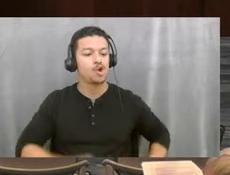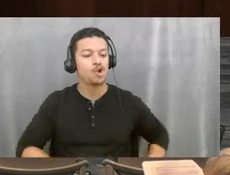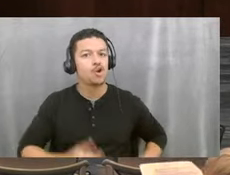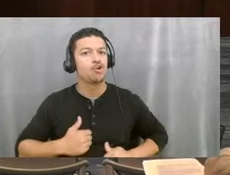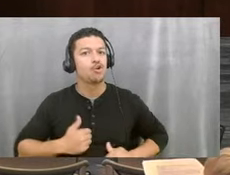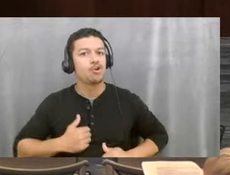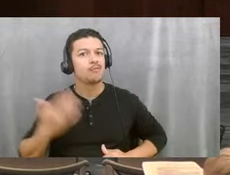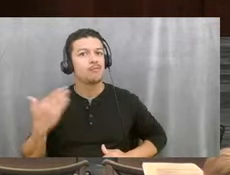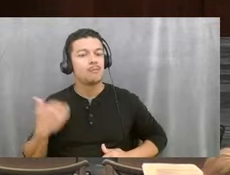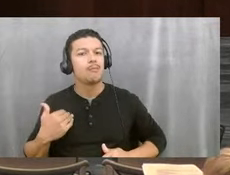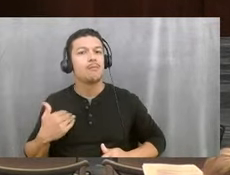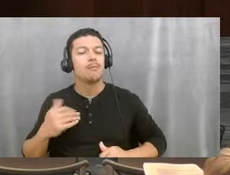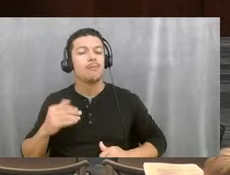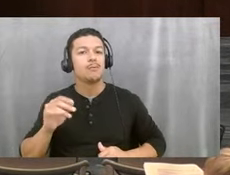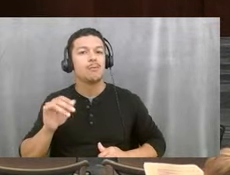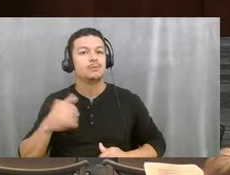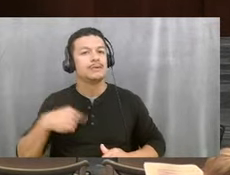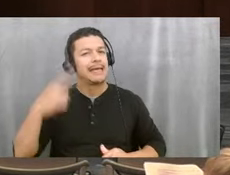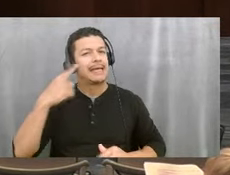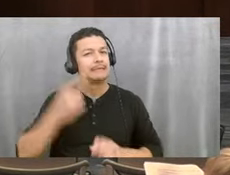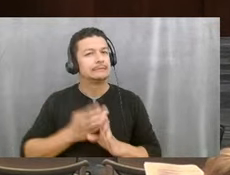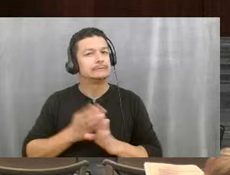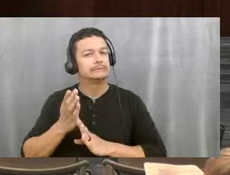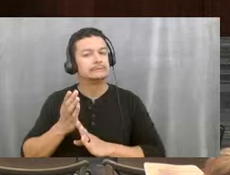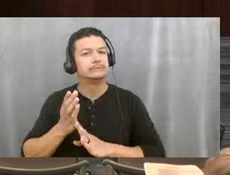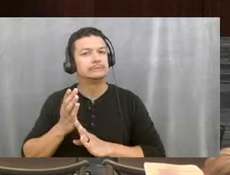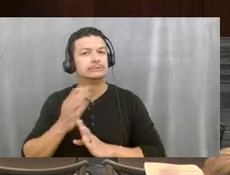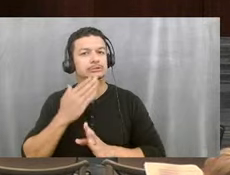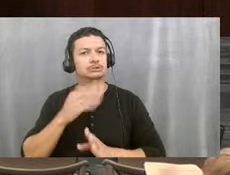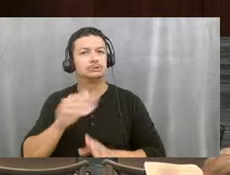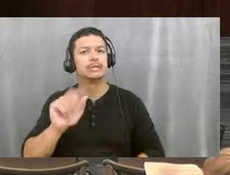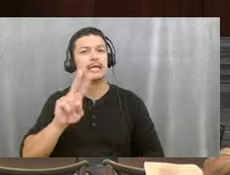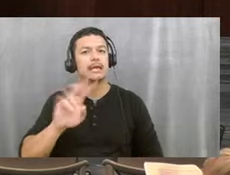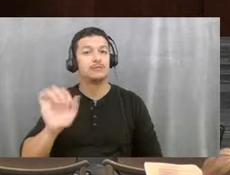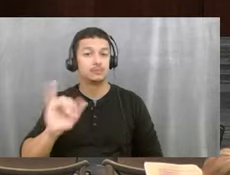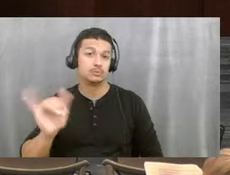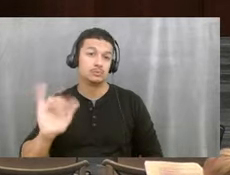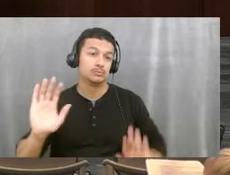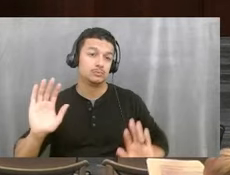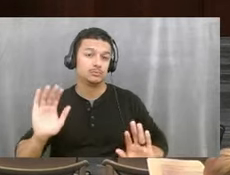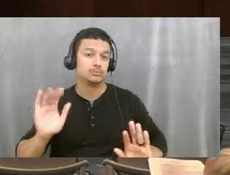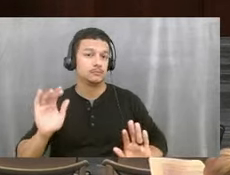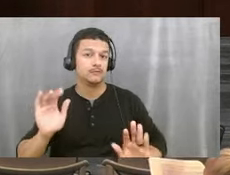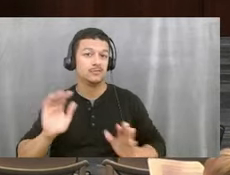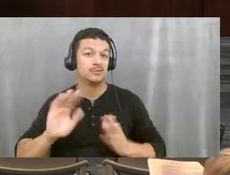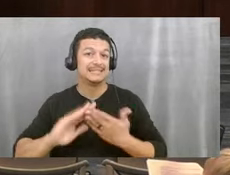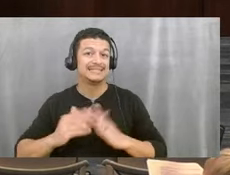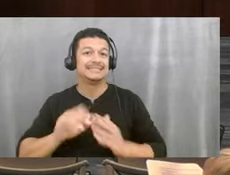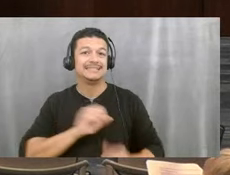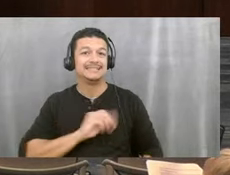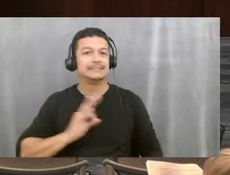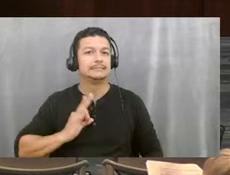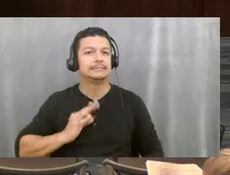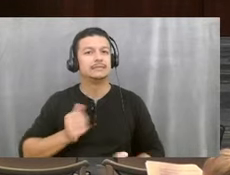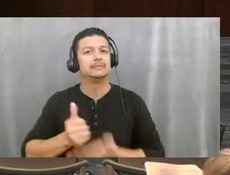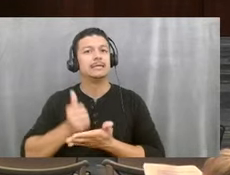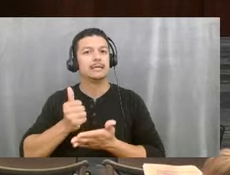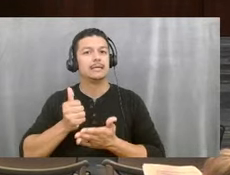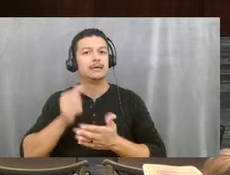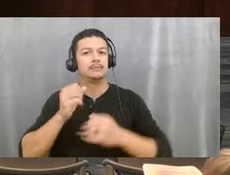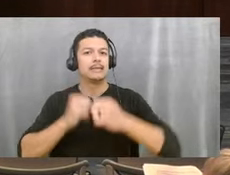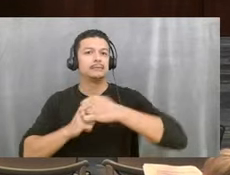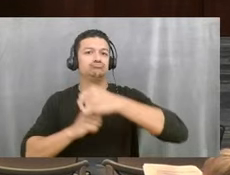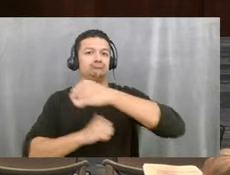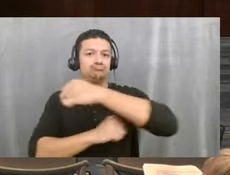in. So I think that's an avenue as well. So just for city staff to help kind of bridge that gap. I already